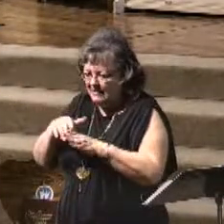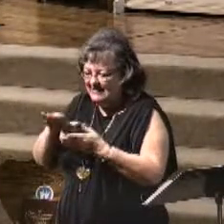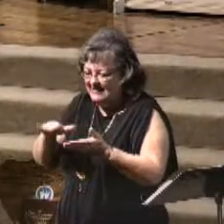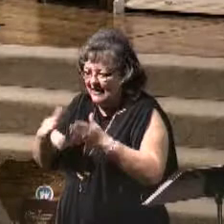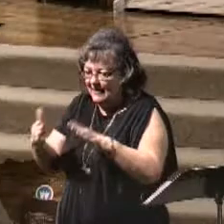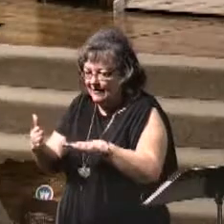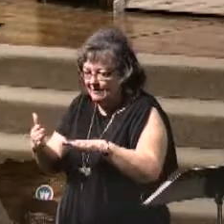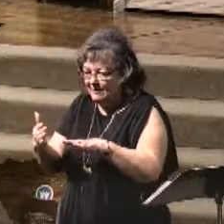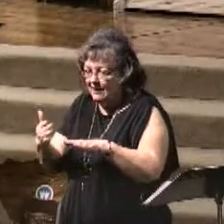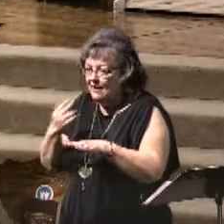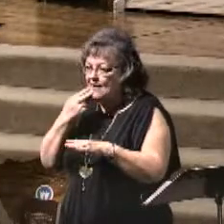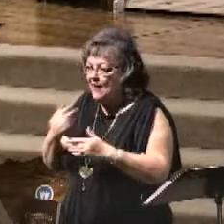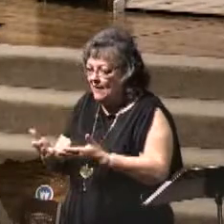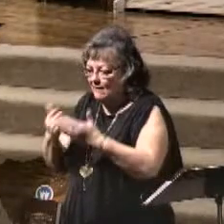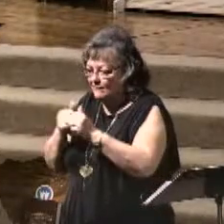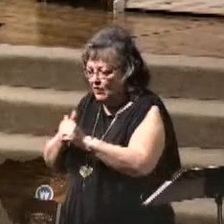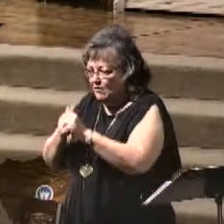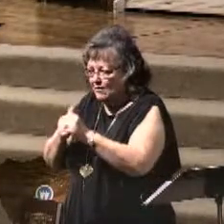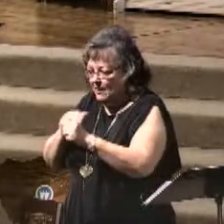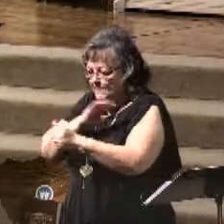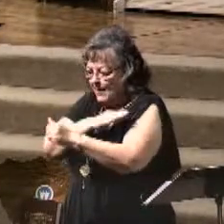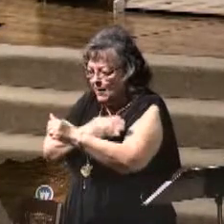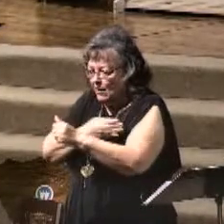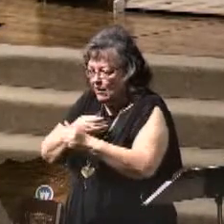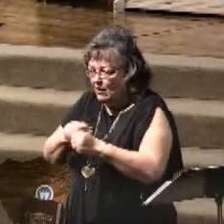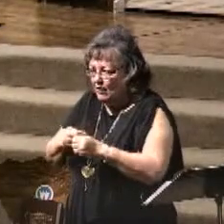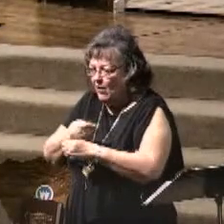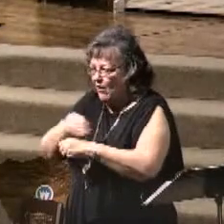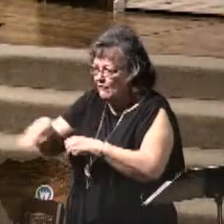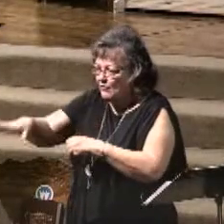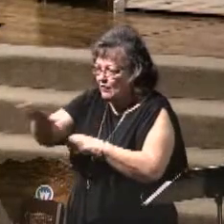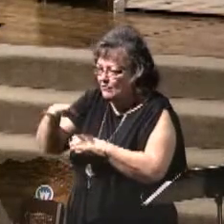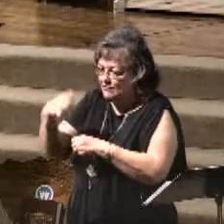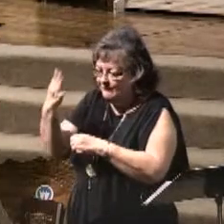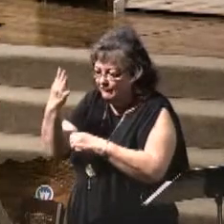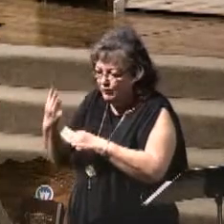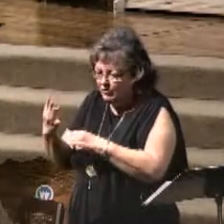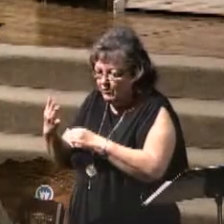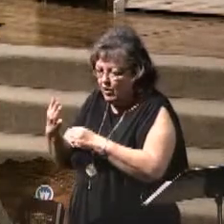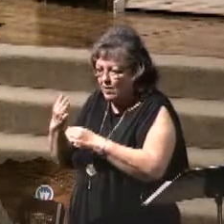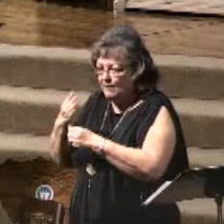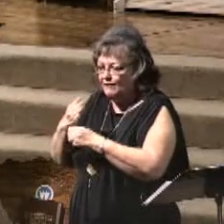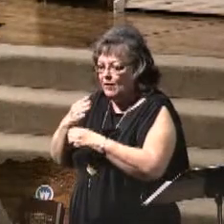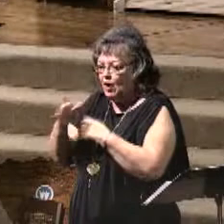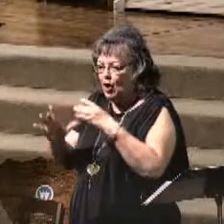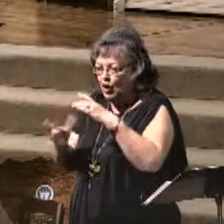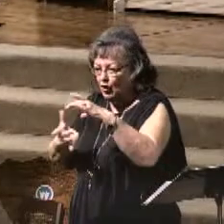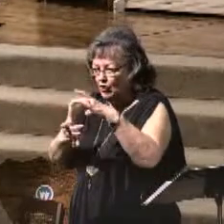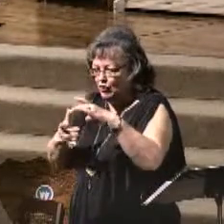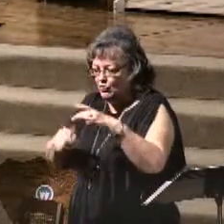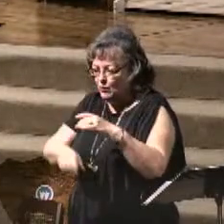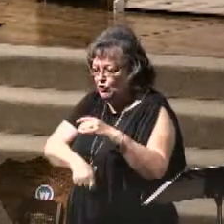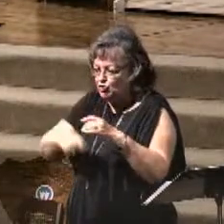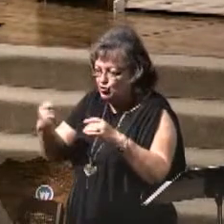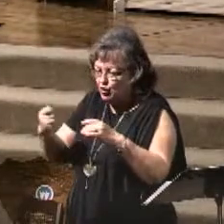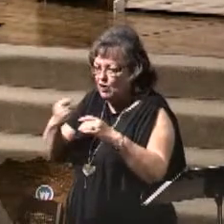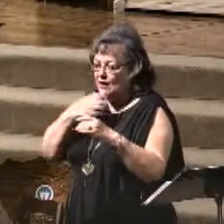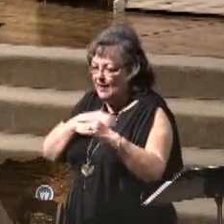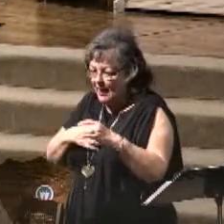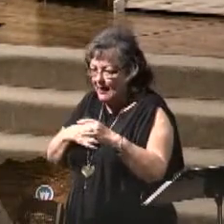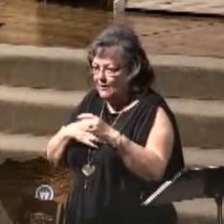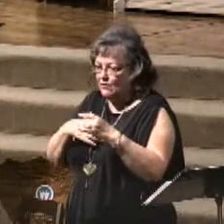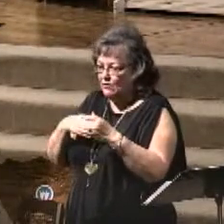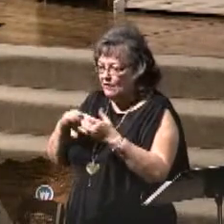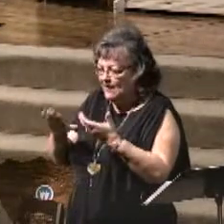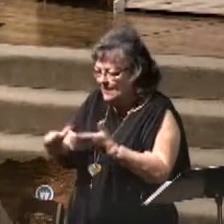and hell followed with him. And power was given unto him over the fourth part of the earth to kill with sword, and with hunger, and with death, and with the beasts of the earth.